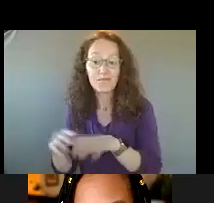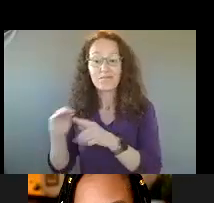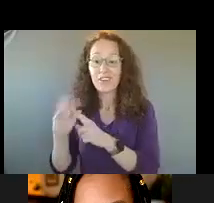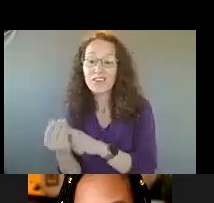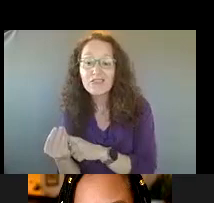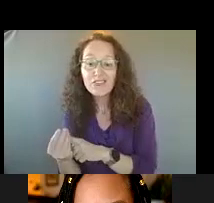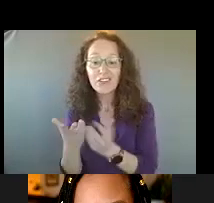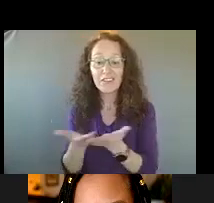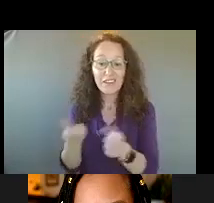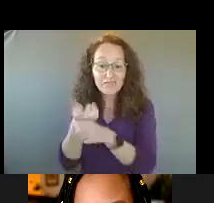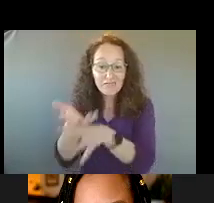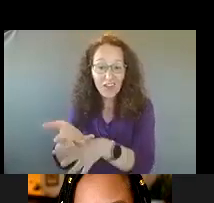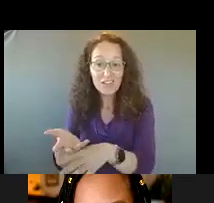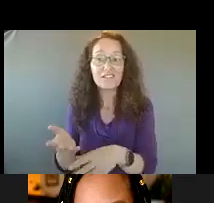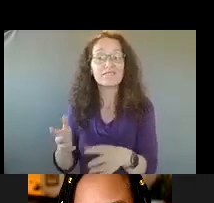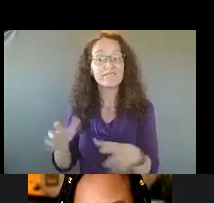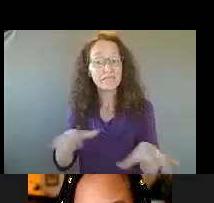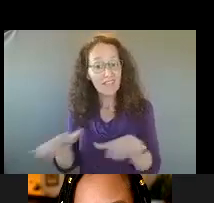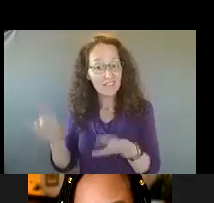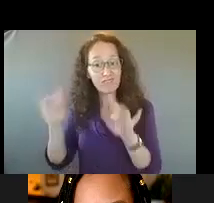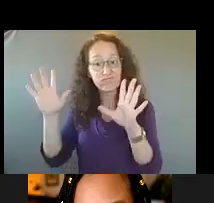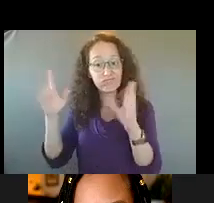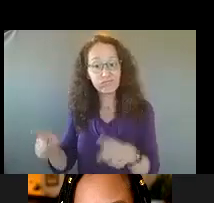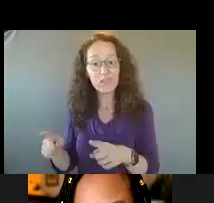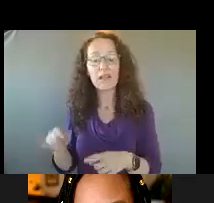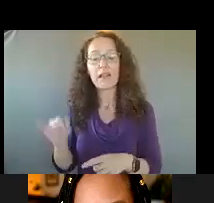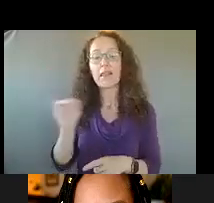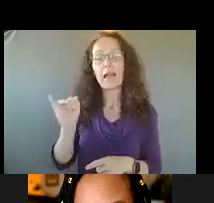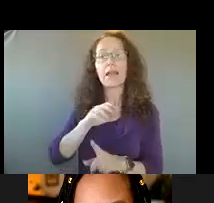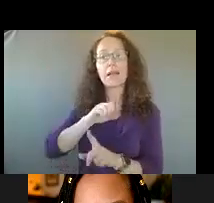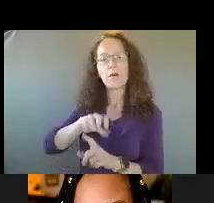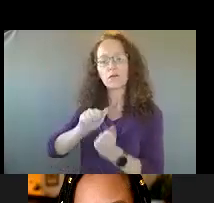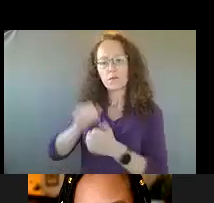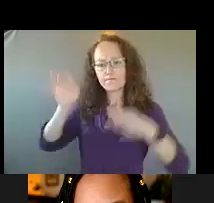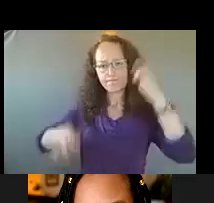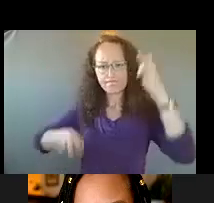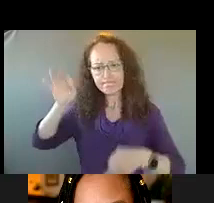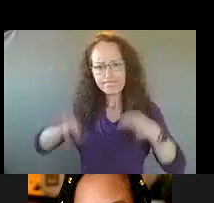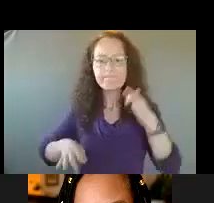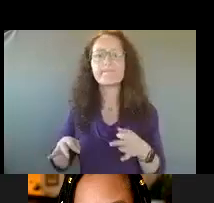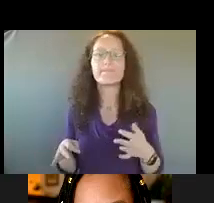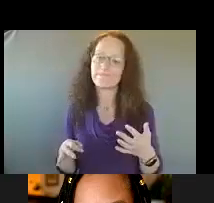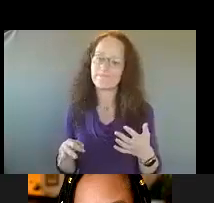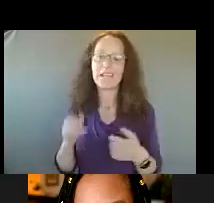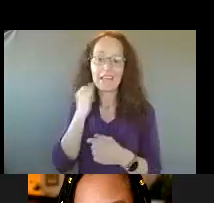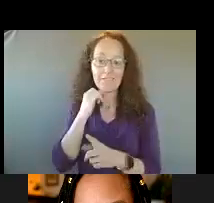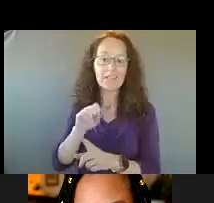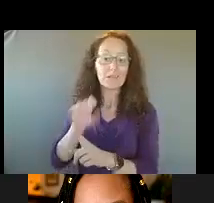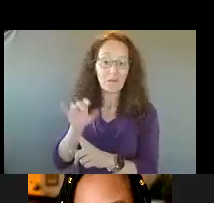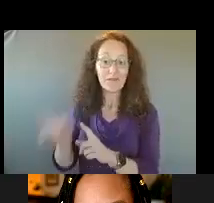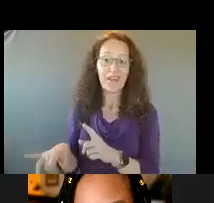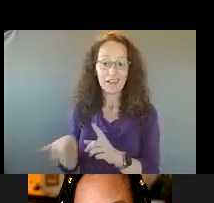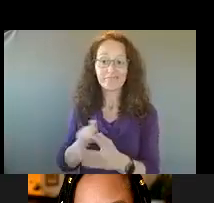exposure to the criminal justice system. We know that those systems can often lead to recidivism. So we want to work with